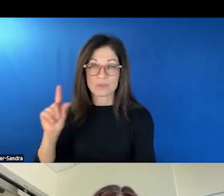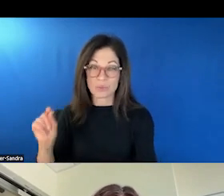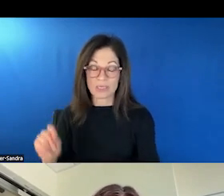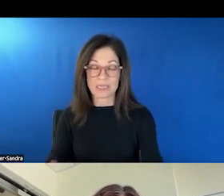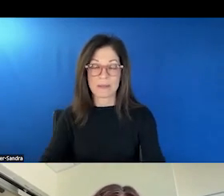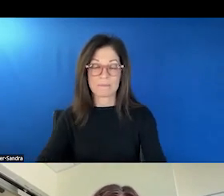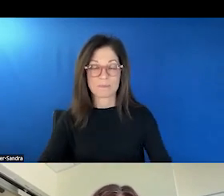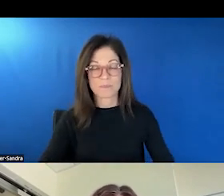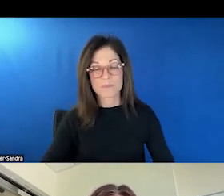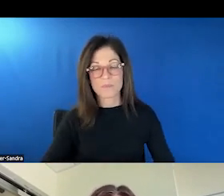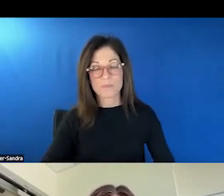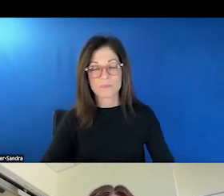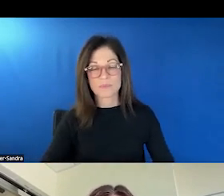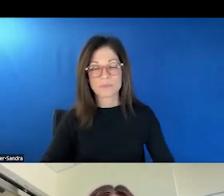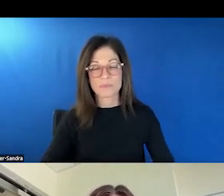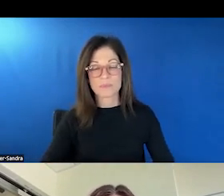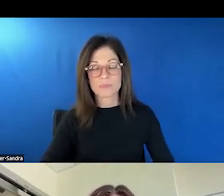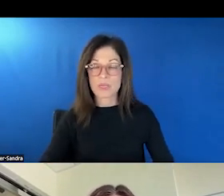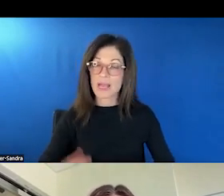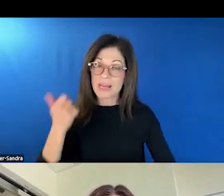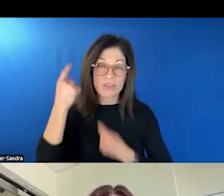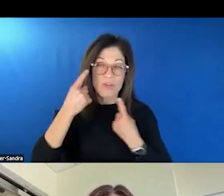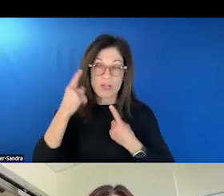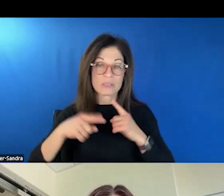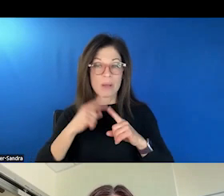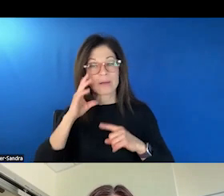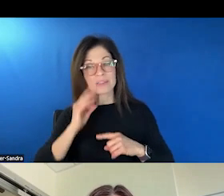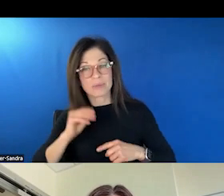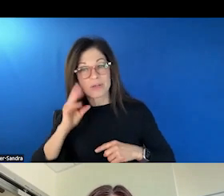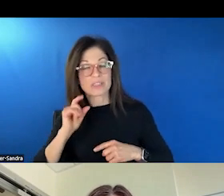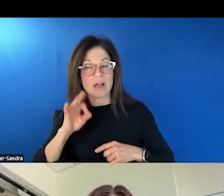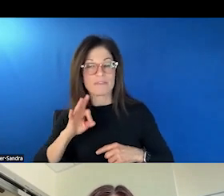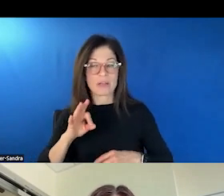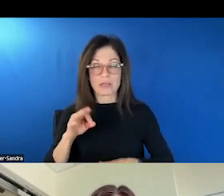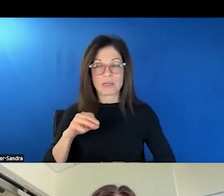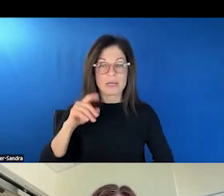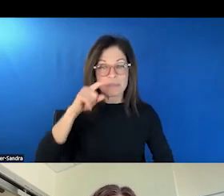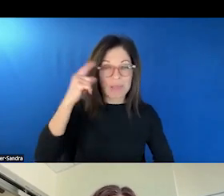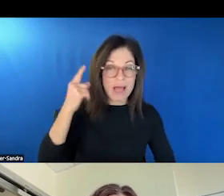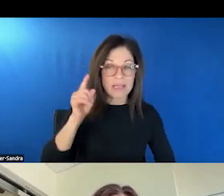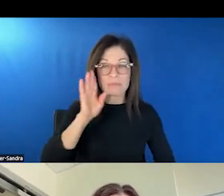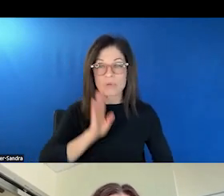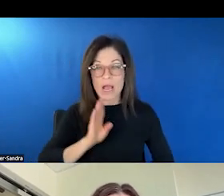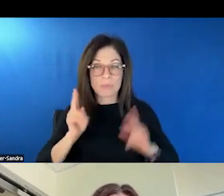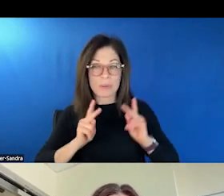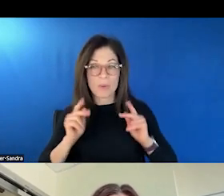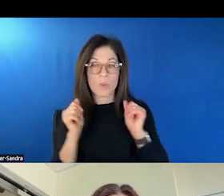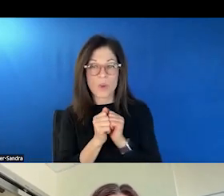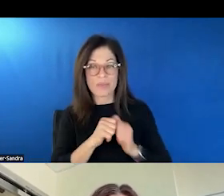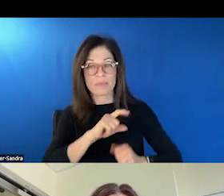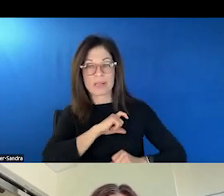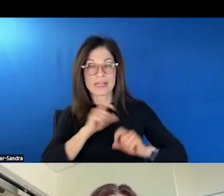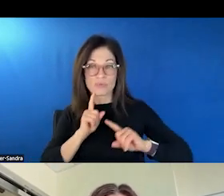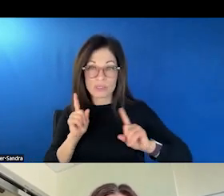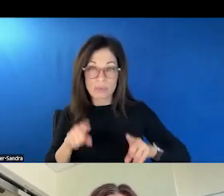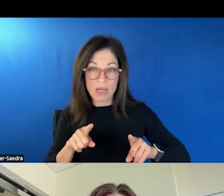Thoughts on the experience of black and brown individuals with this police response and